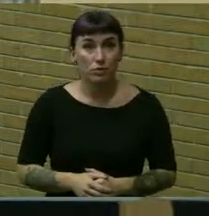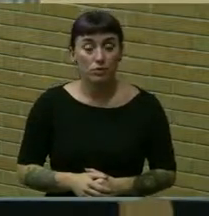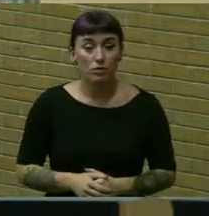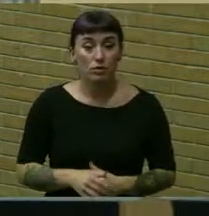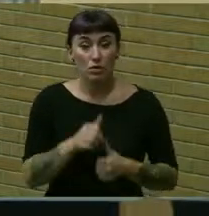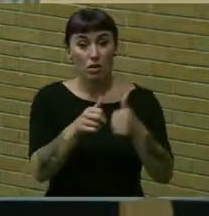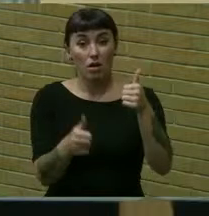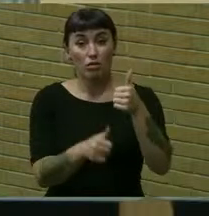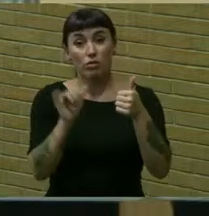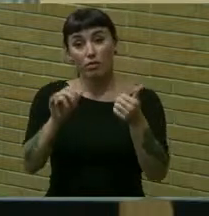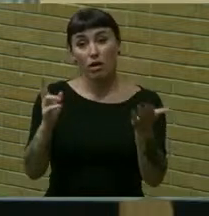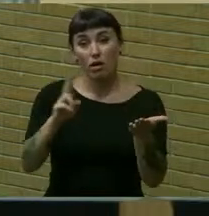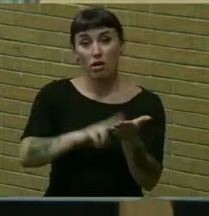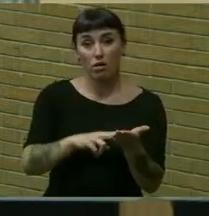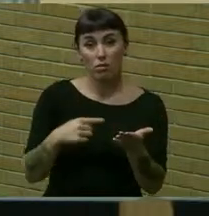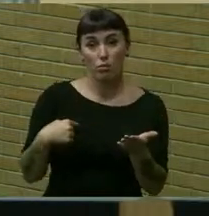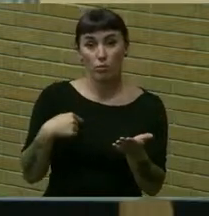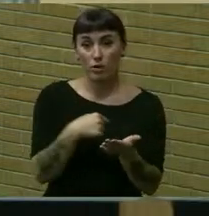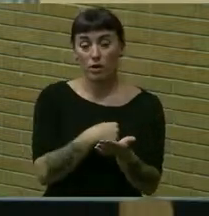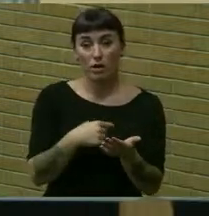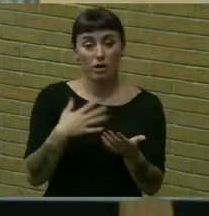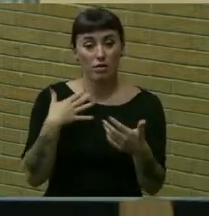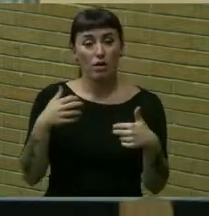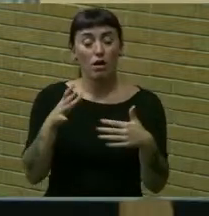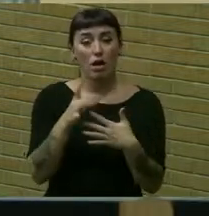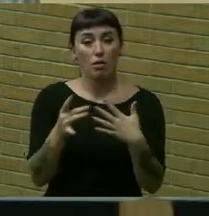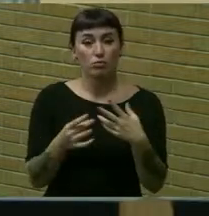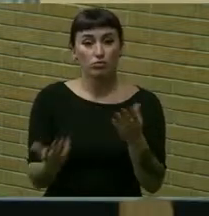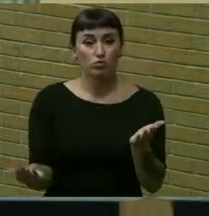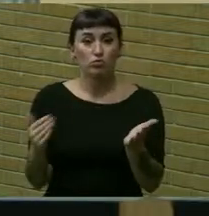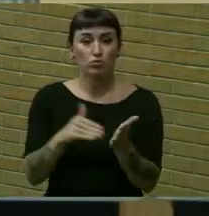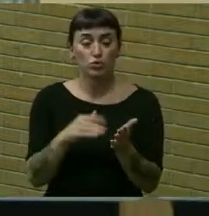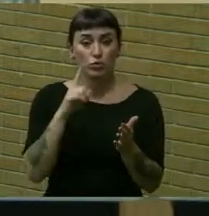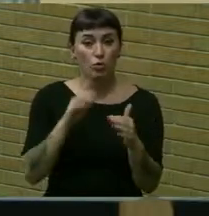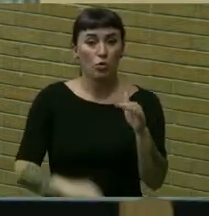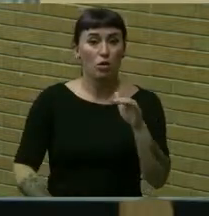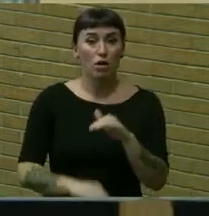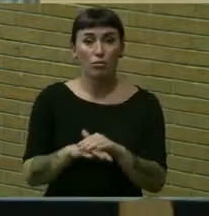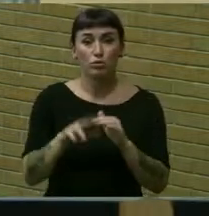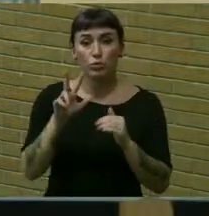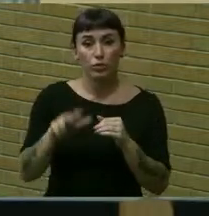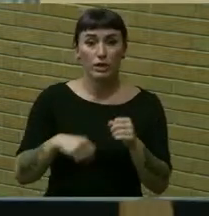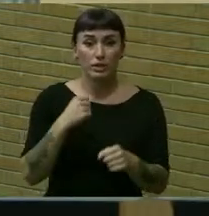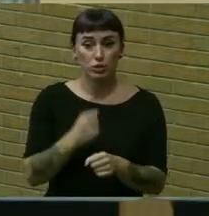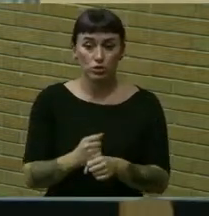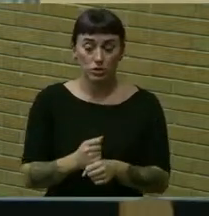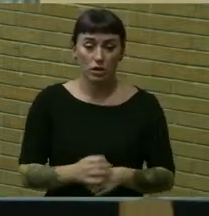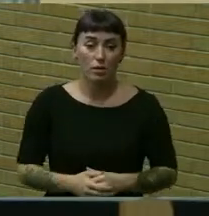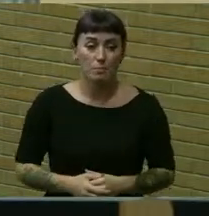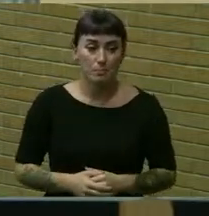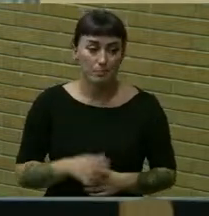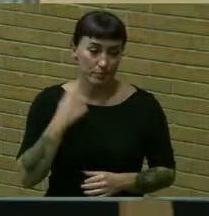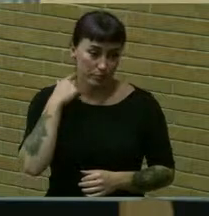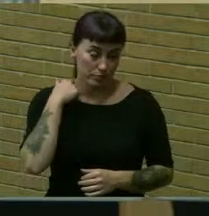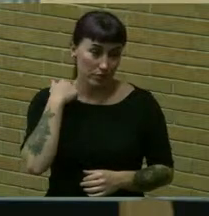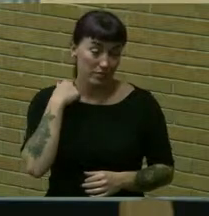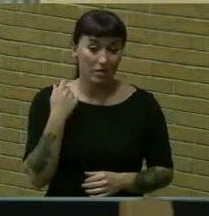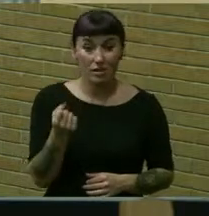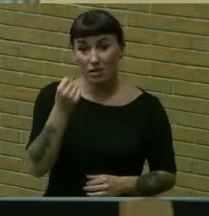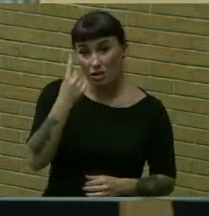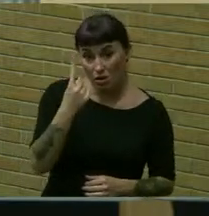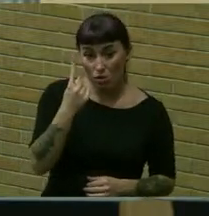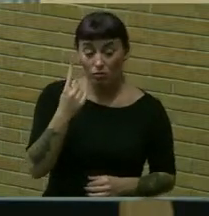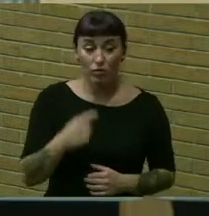under that contract we have uh an option to renew for up to three years um however